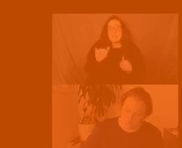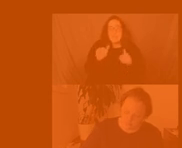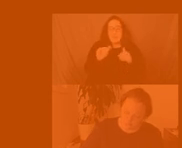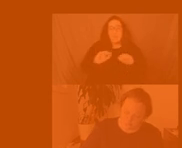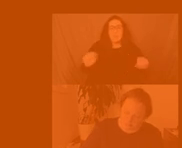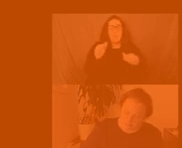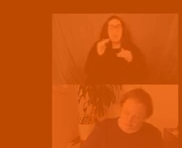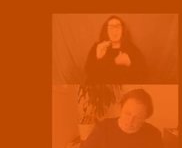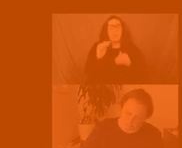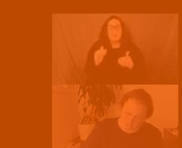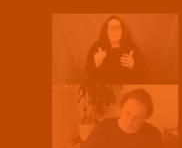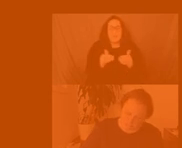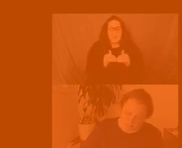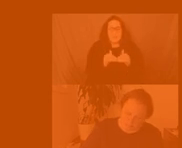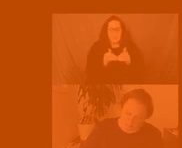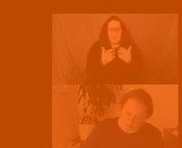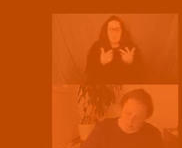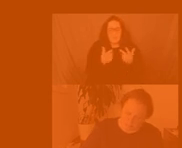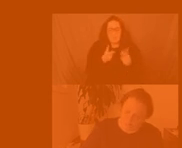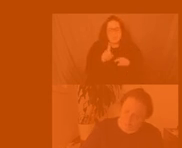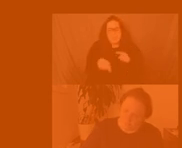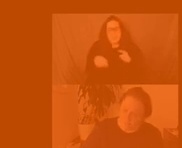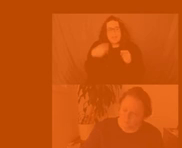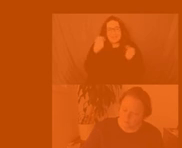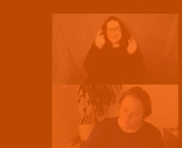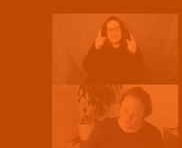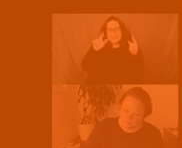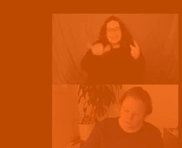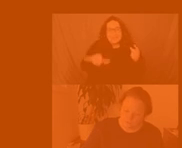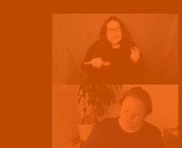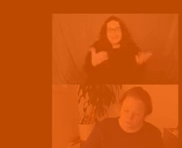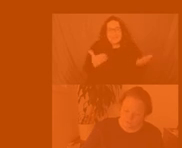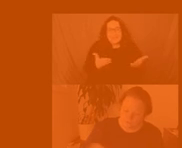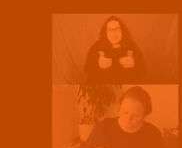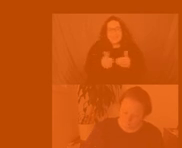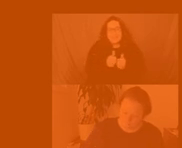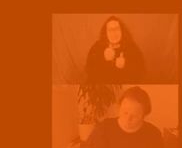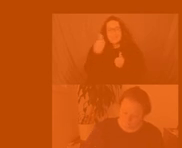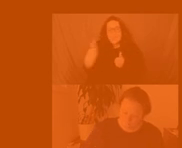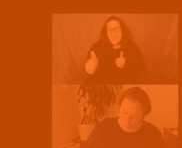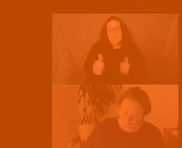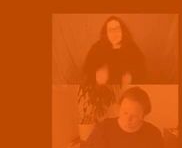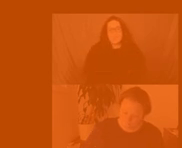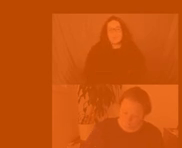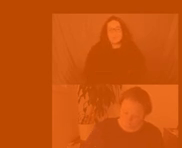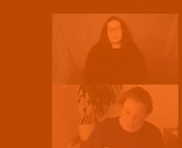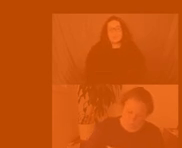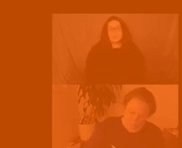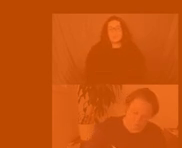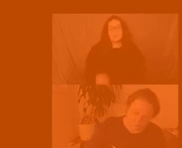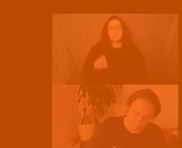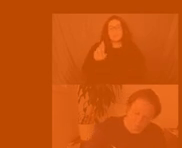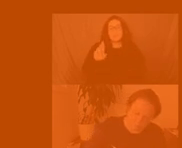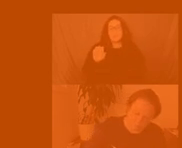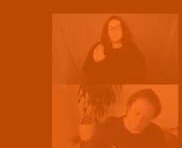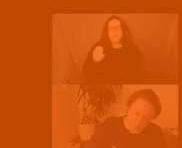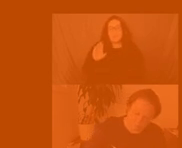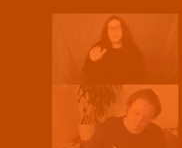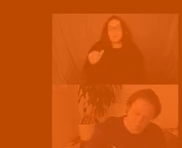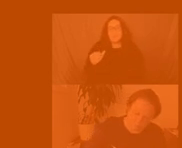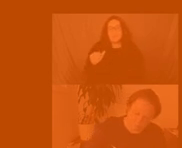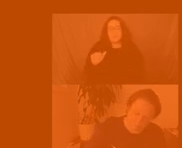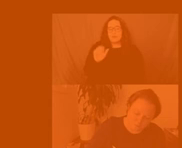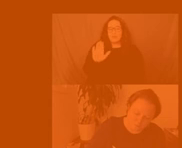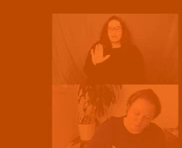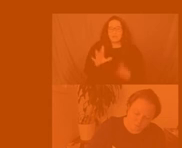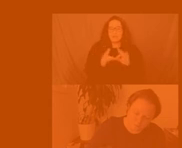the endless supply is you see her uh quote here uh she says alas real humans aren't always equipped